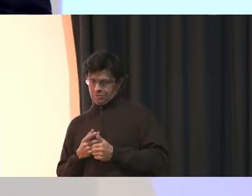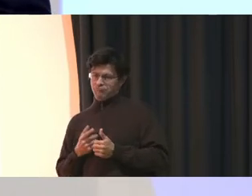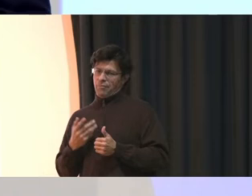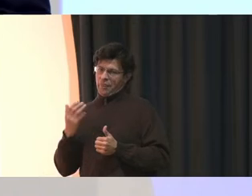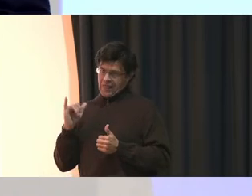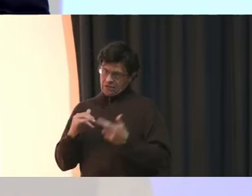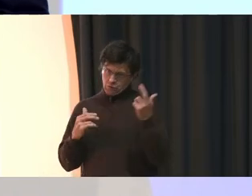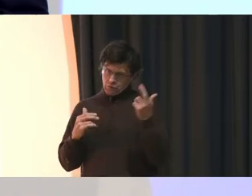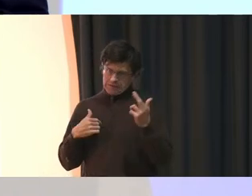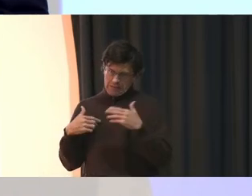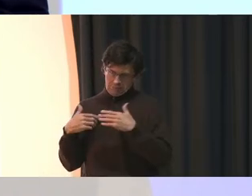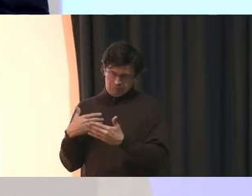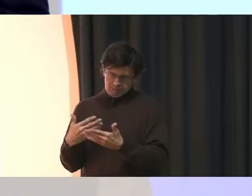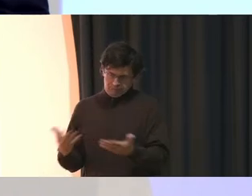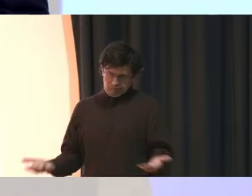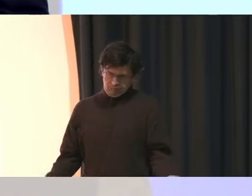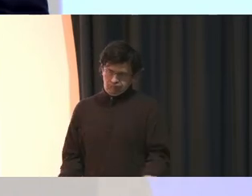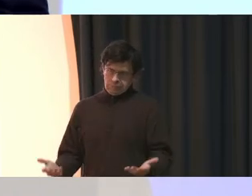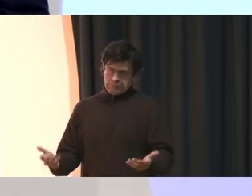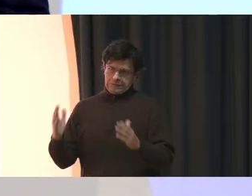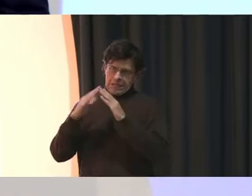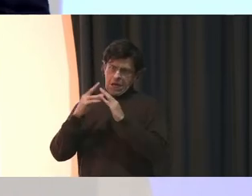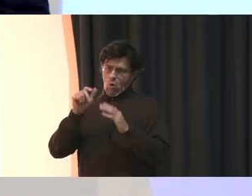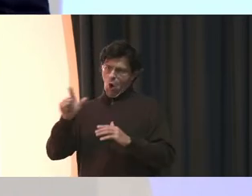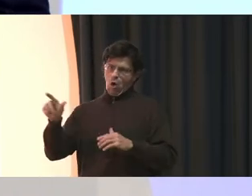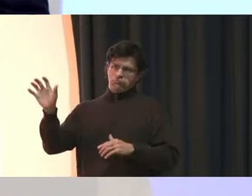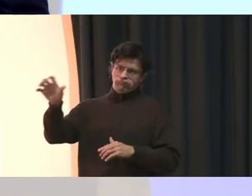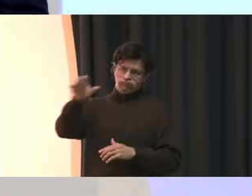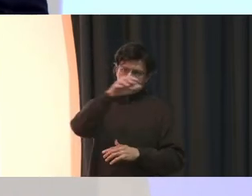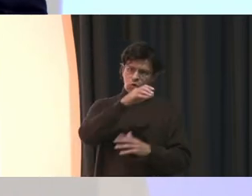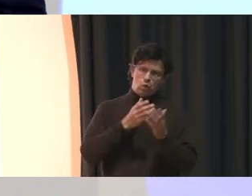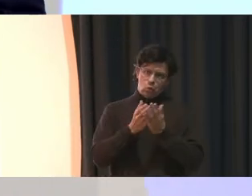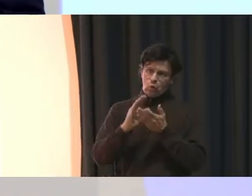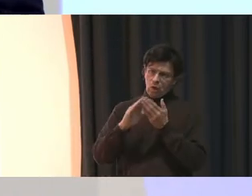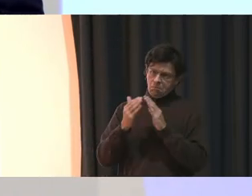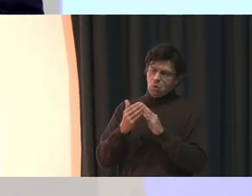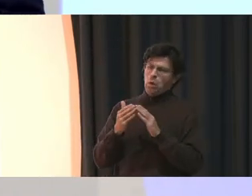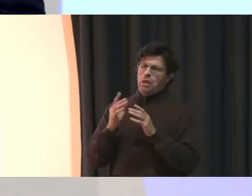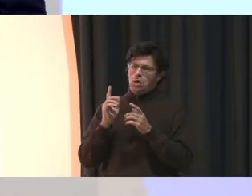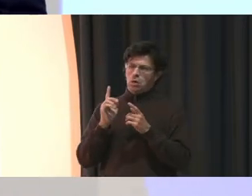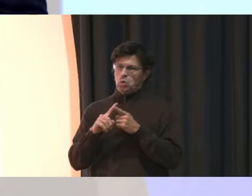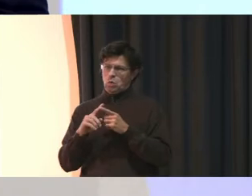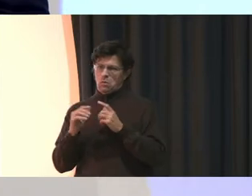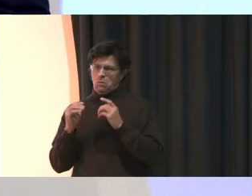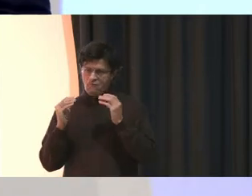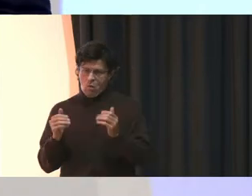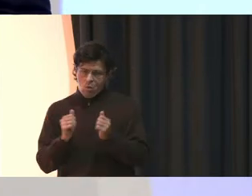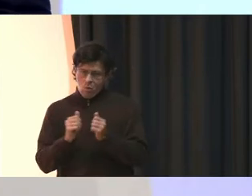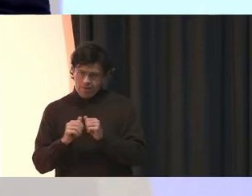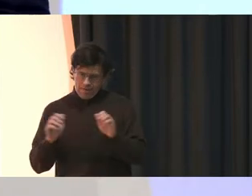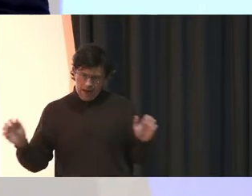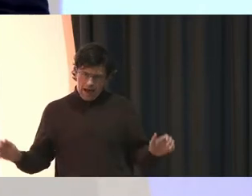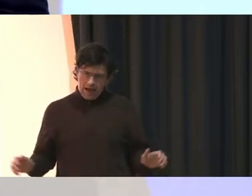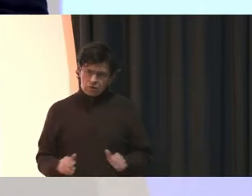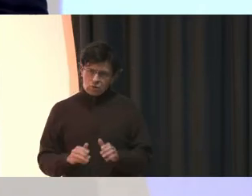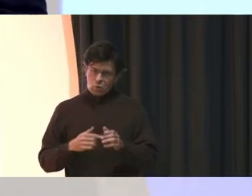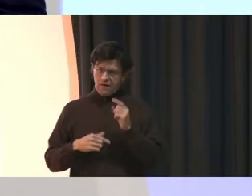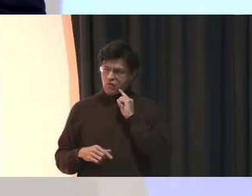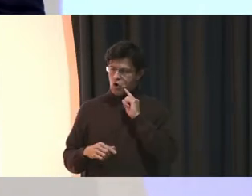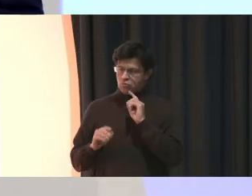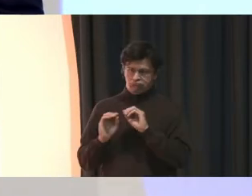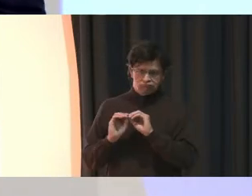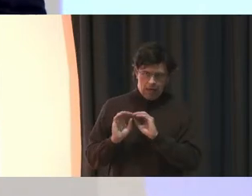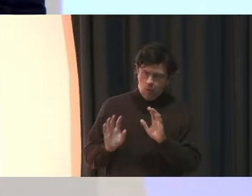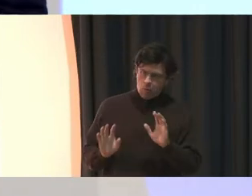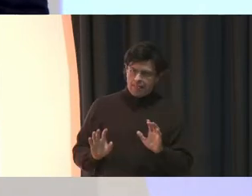the town halls throughout our community so that I can come back and move forward with action. We've heard loud and clear.